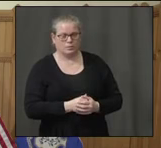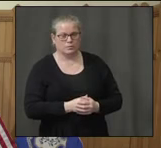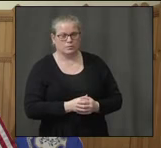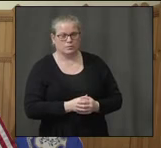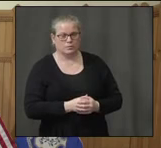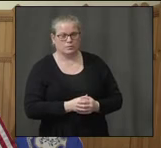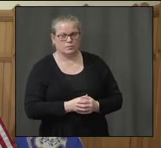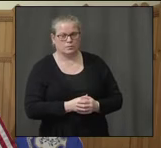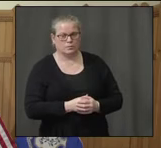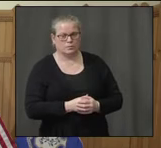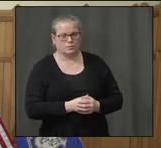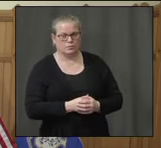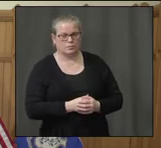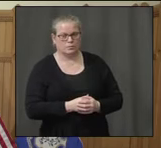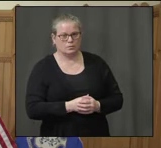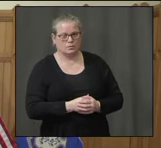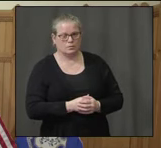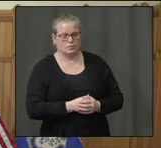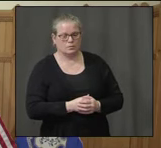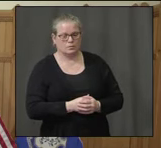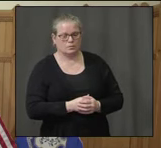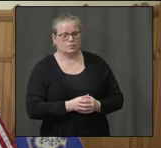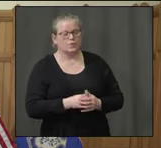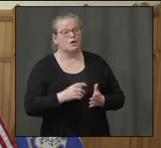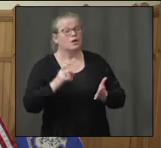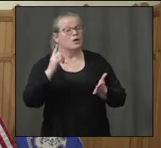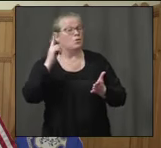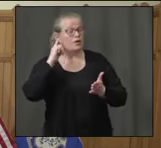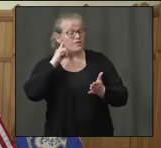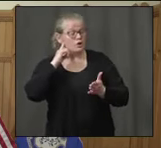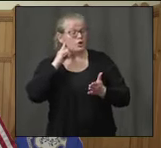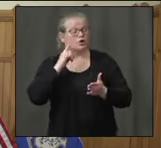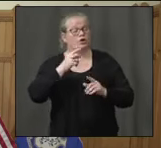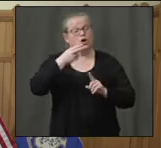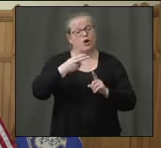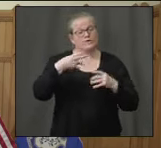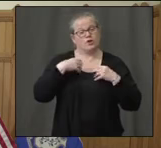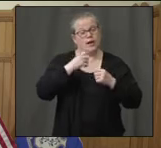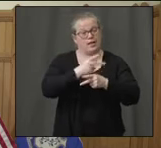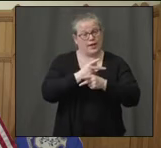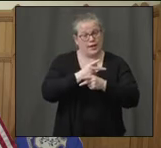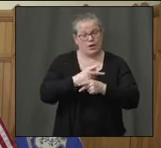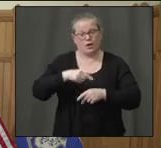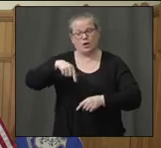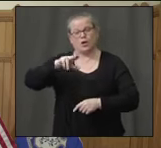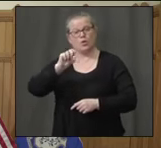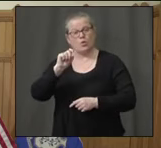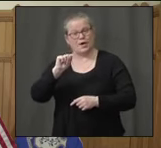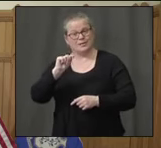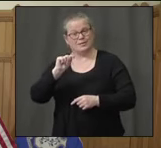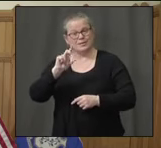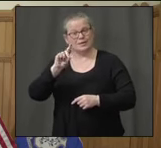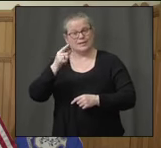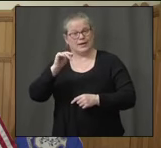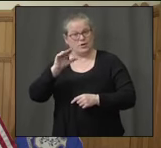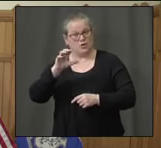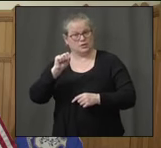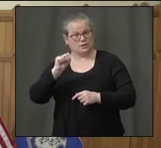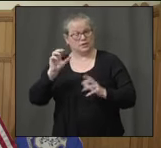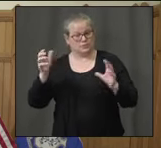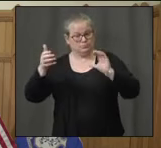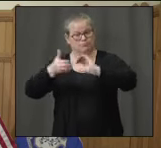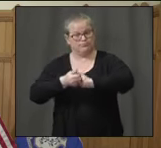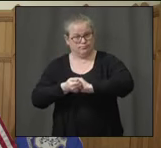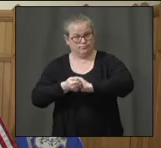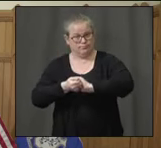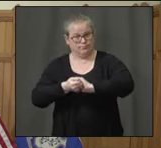We have heard that the partnership between Quest Diagnosis and Halford Healthcare will perform tests to all communities, but there is